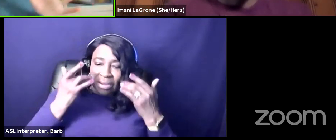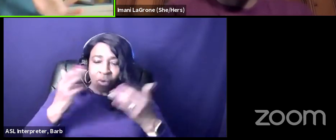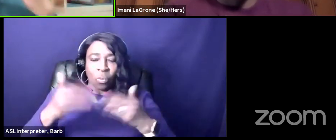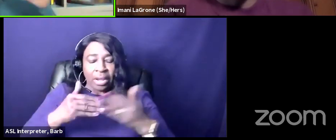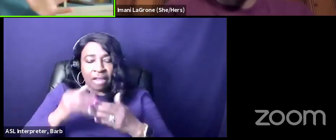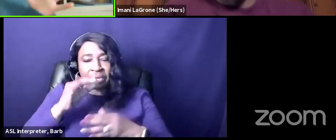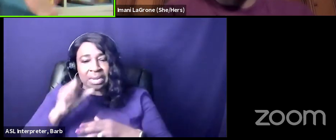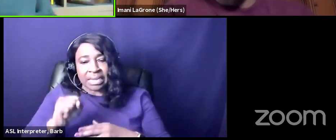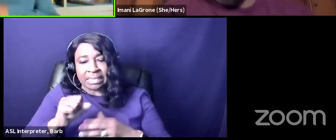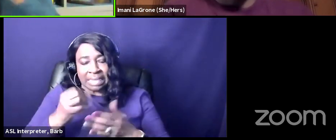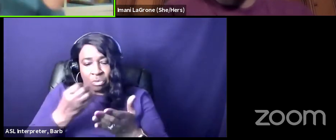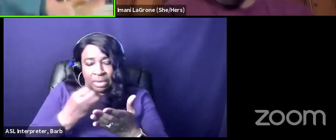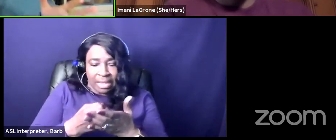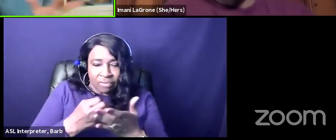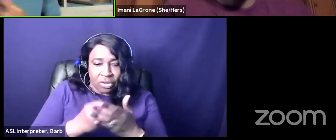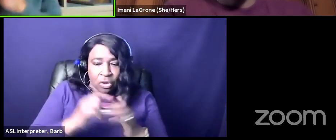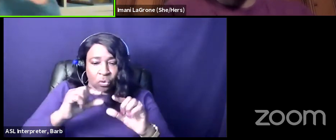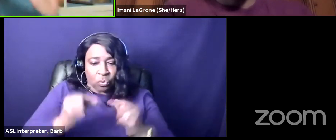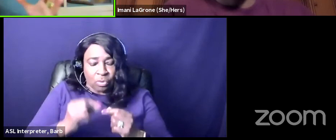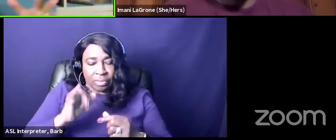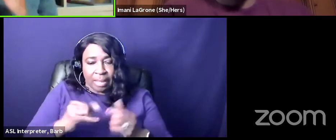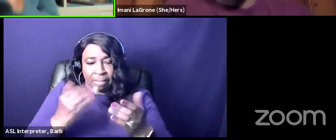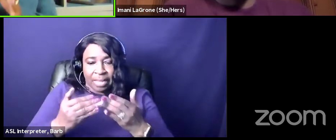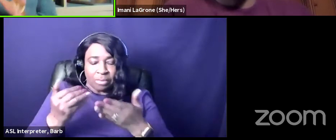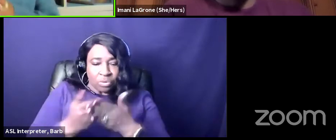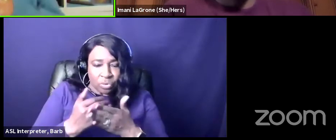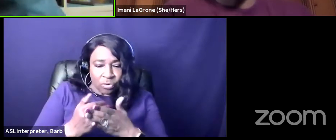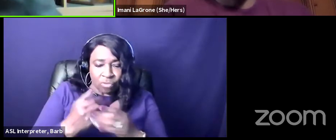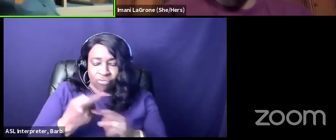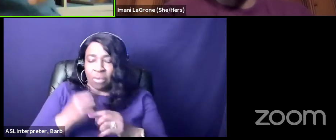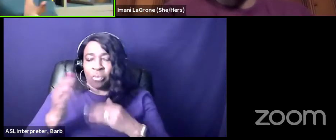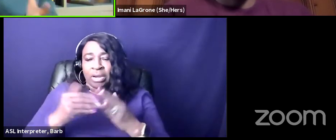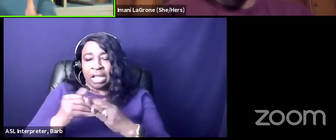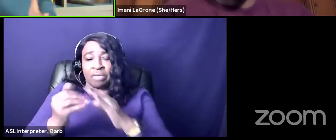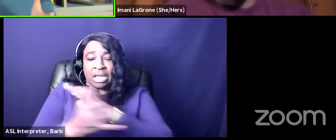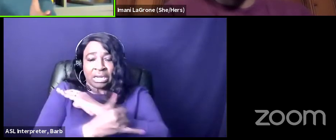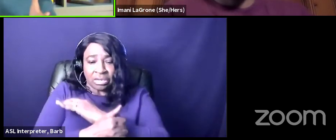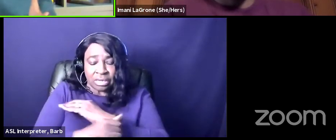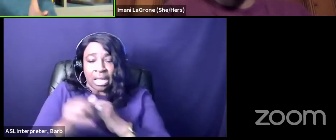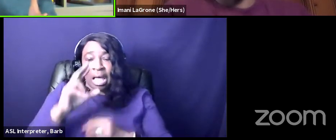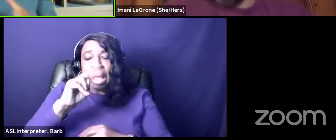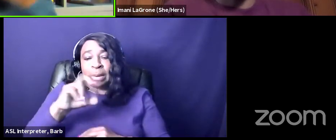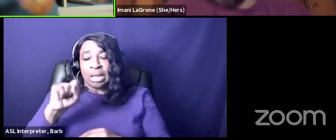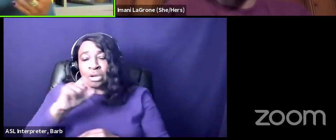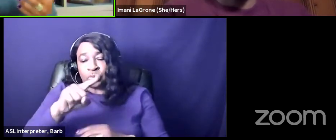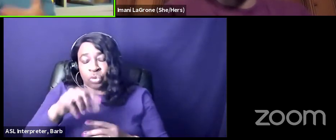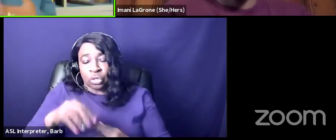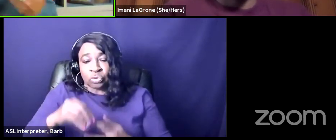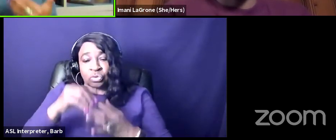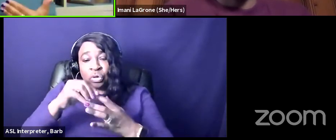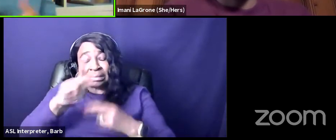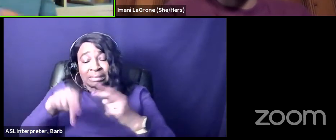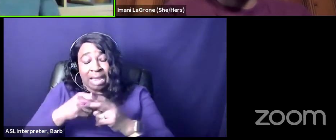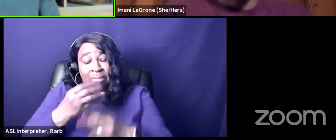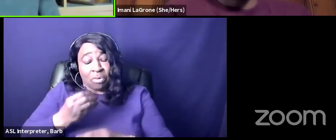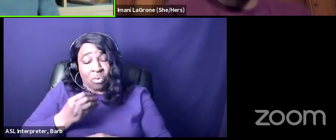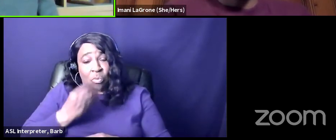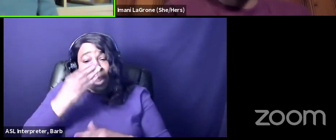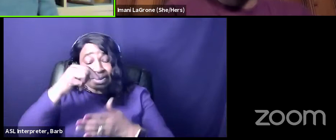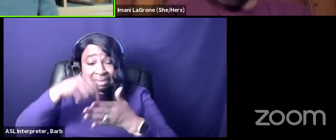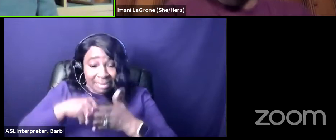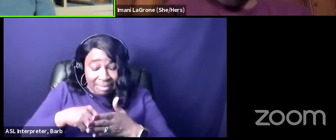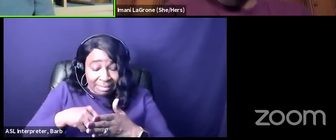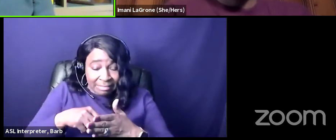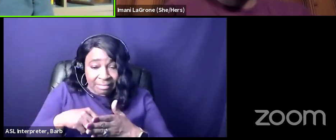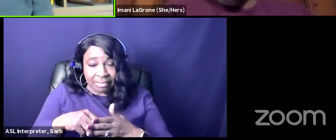whatever ethnic group that may be new from whatever country unless you are a certain type of whiteness right and this is why i find it fascinating with the census